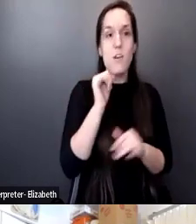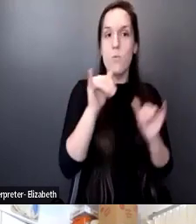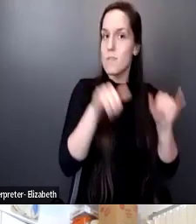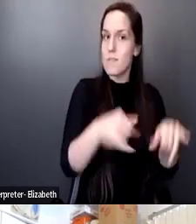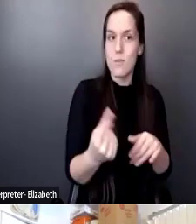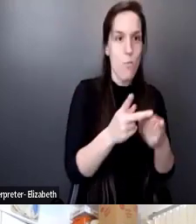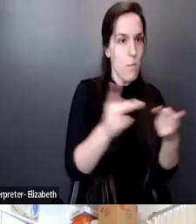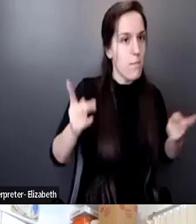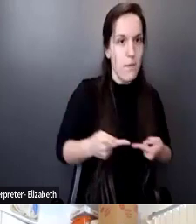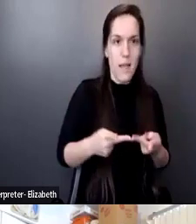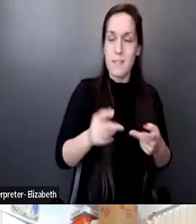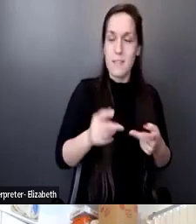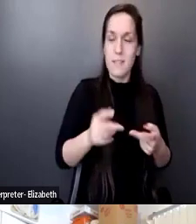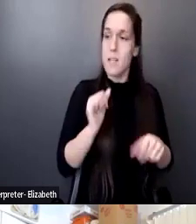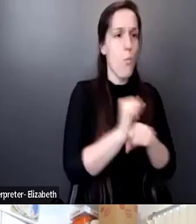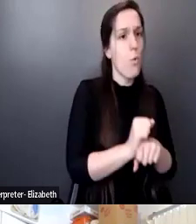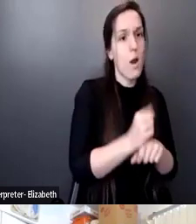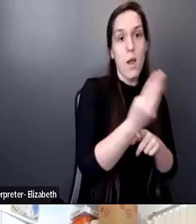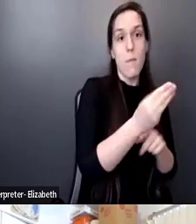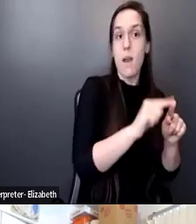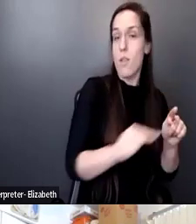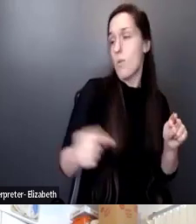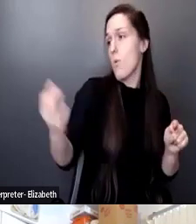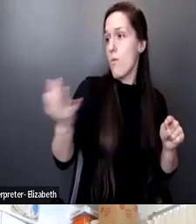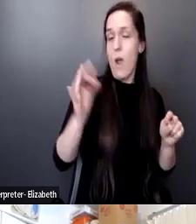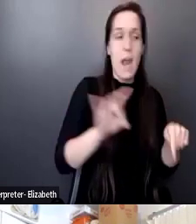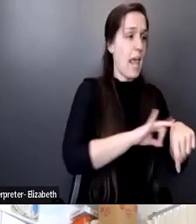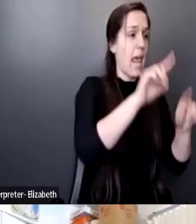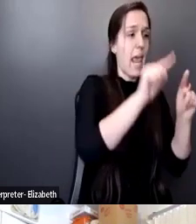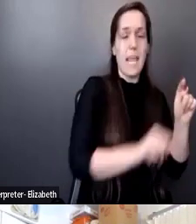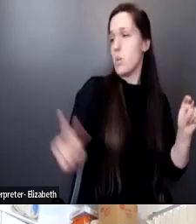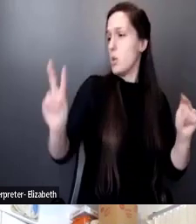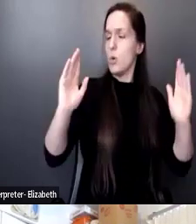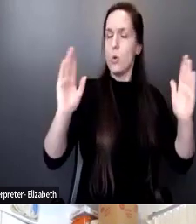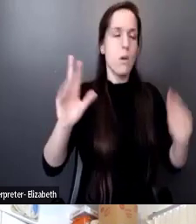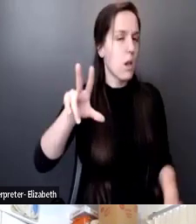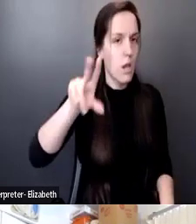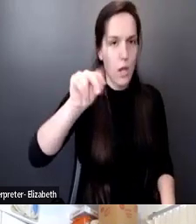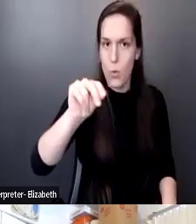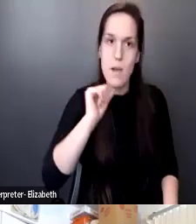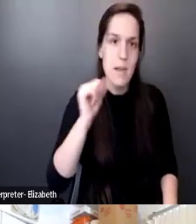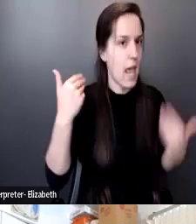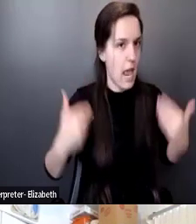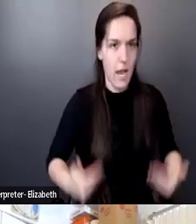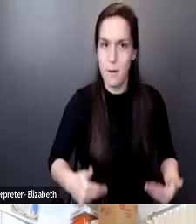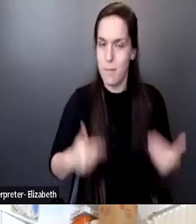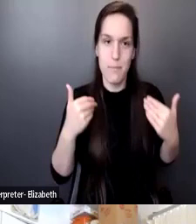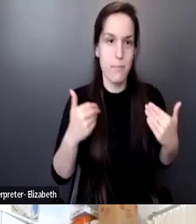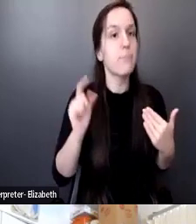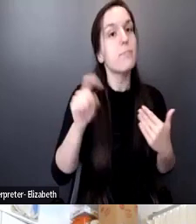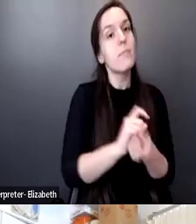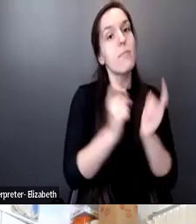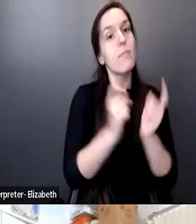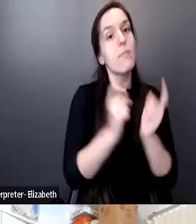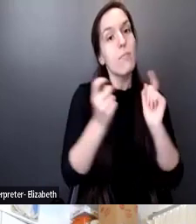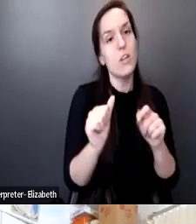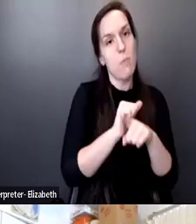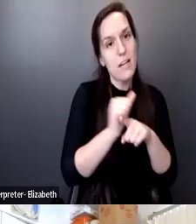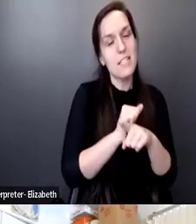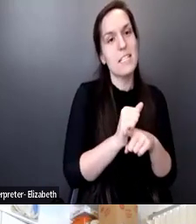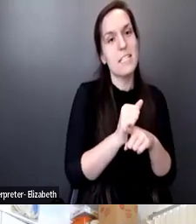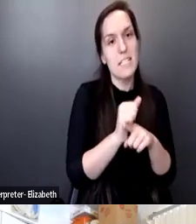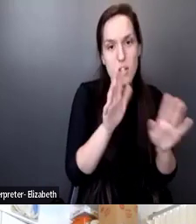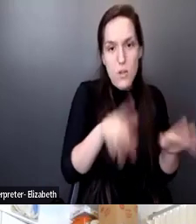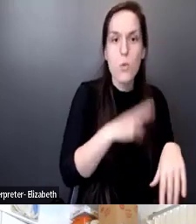Monday through Friday, 8 to 2 p.m. You know, that's just not me. We must change best practices. And we must reach our